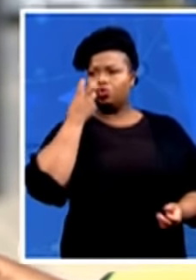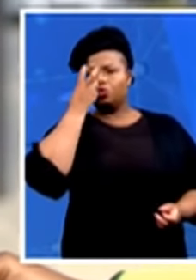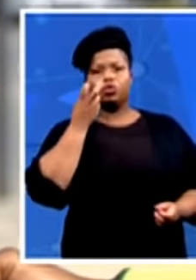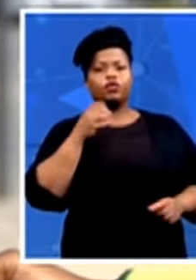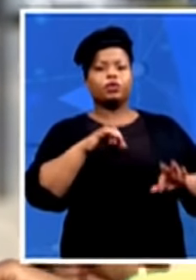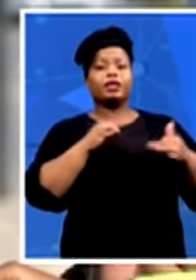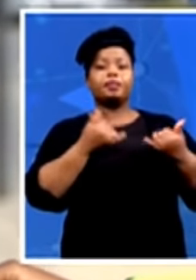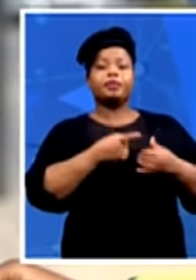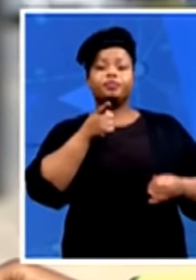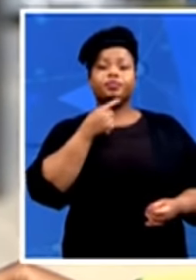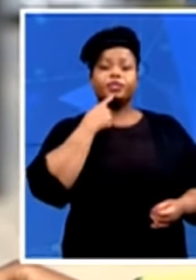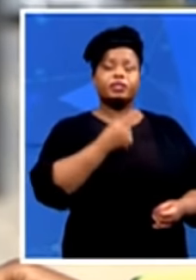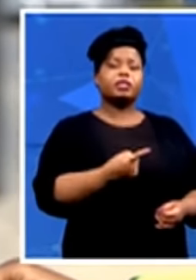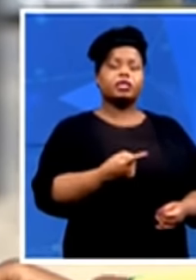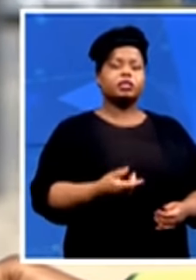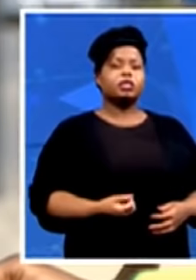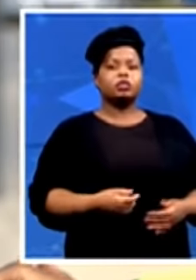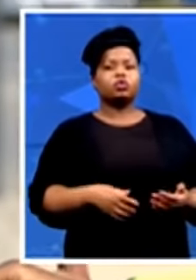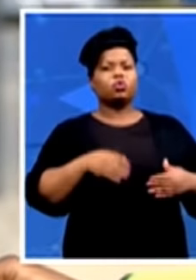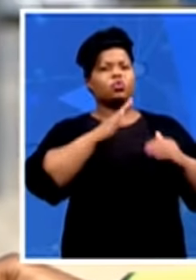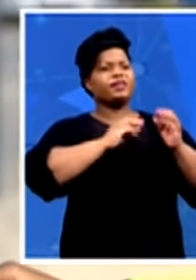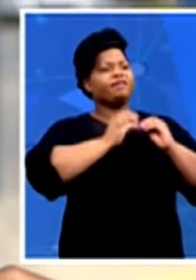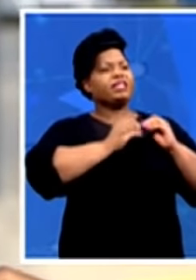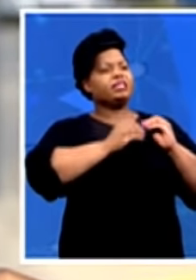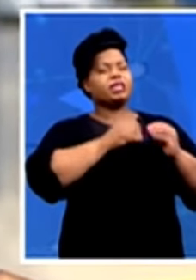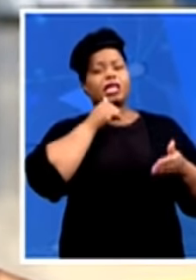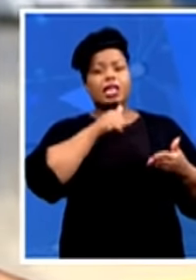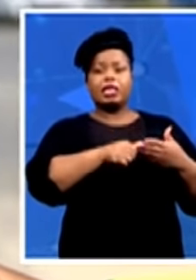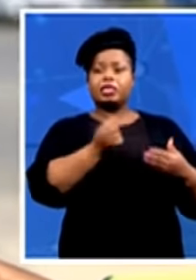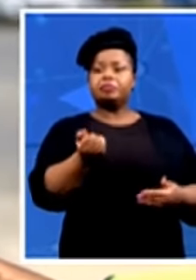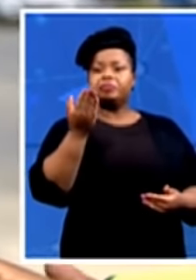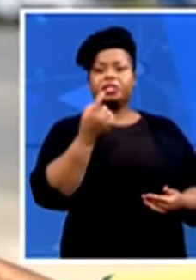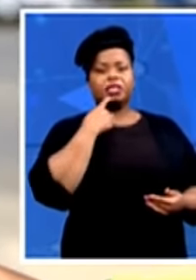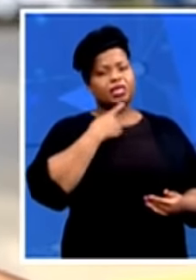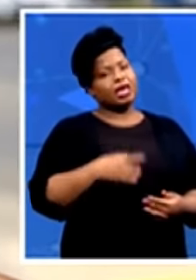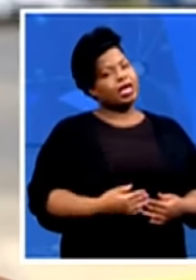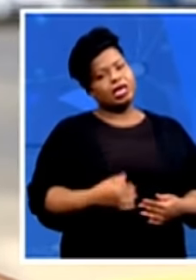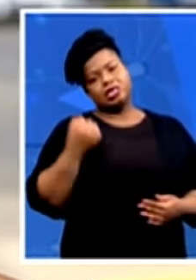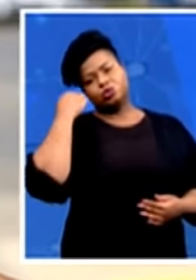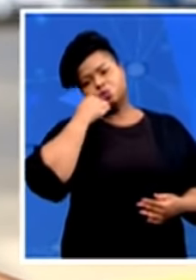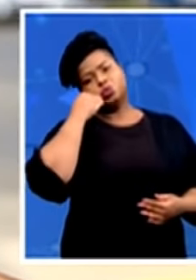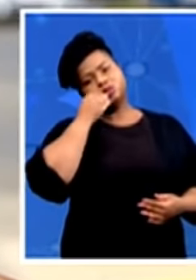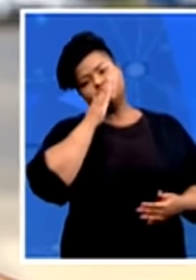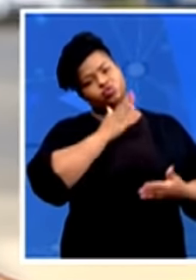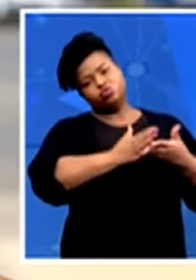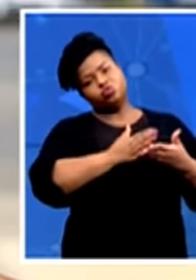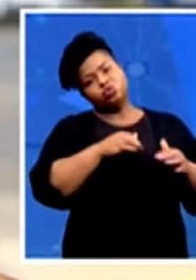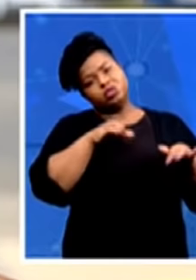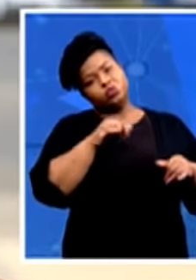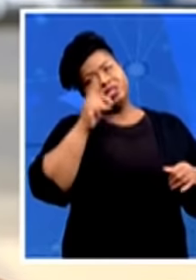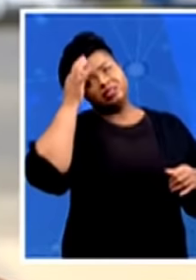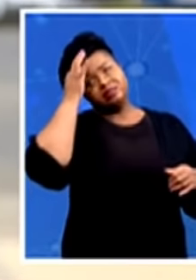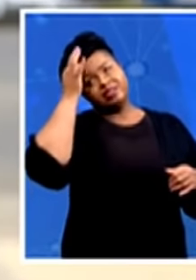place, but if they give you a letter and say we are not sure even us, we're still waiting for what the government can provide, then you'll see it's a long stretch.